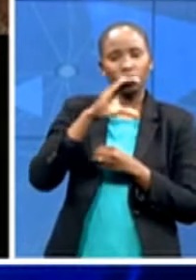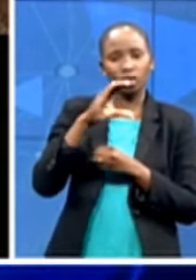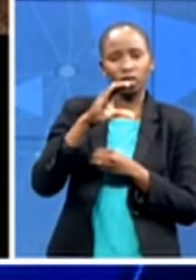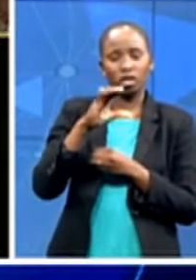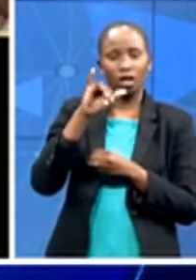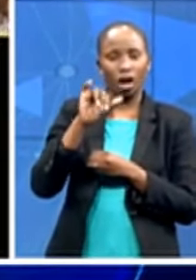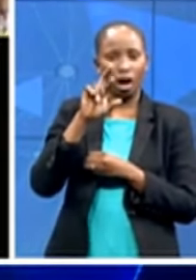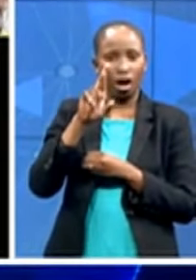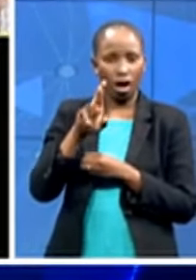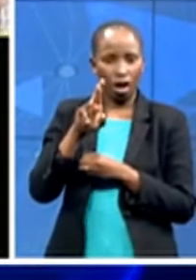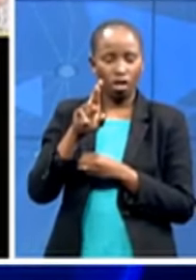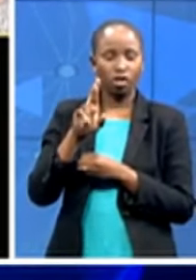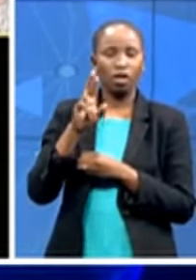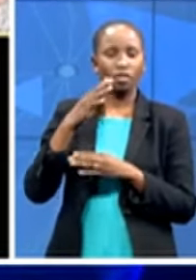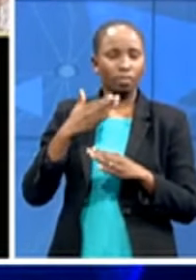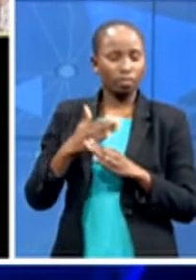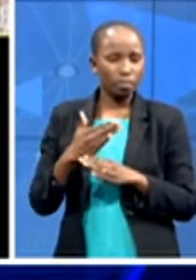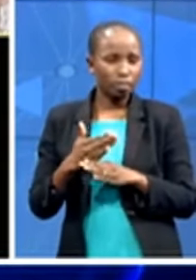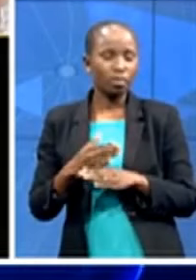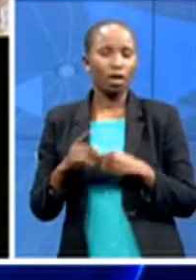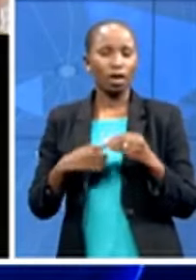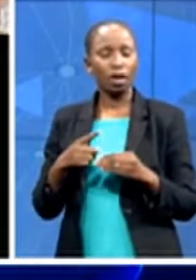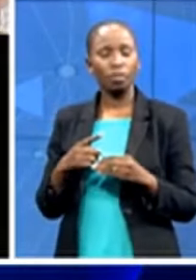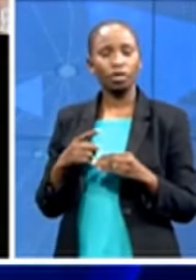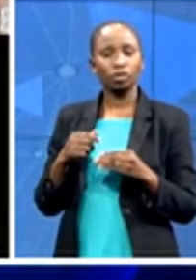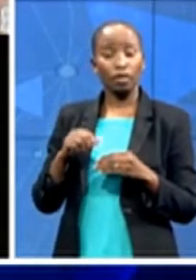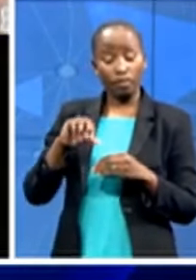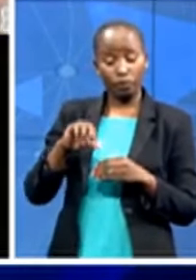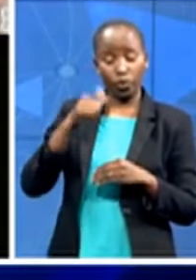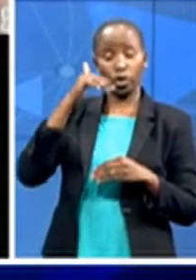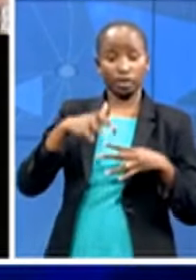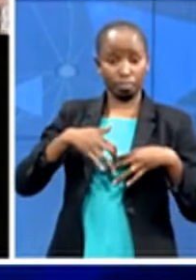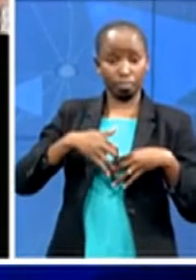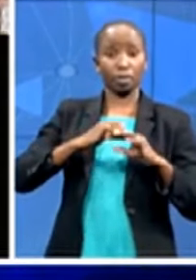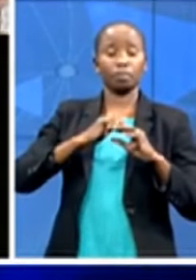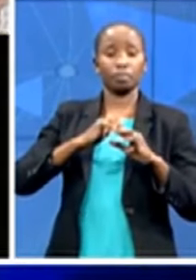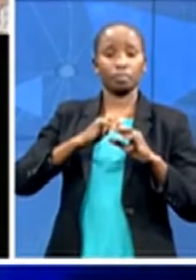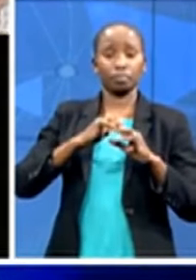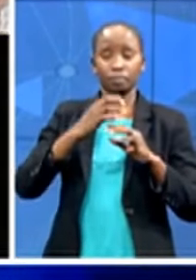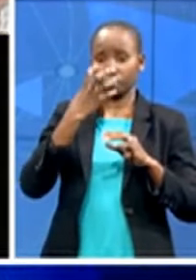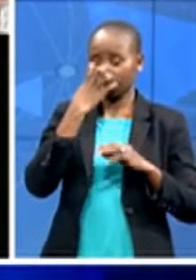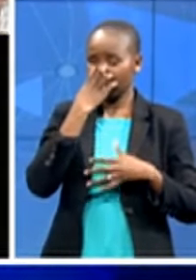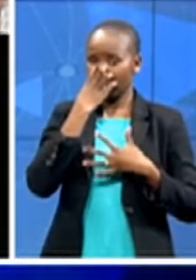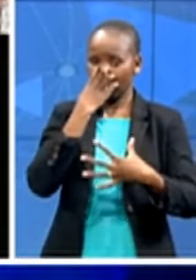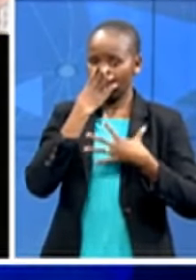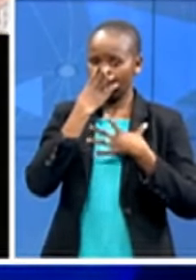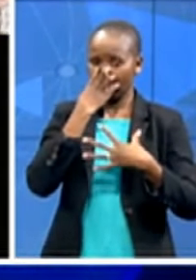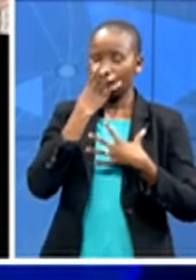the first locally produced uh ventilator tell us about this process and how far it's come